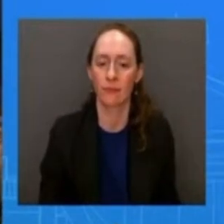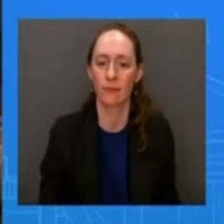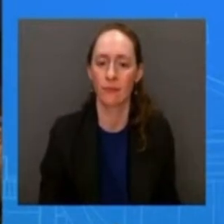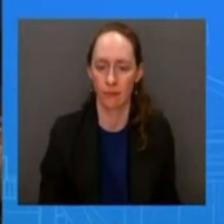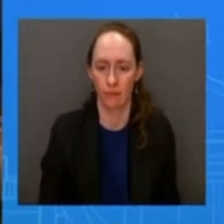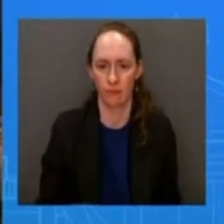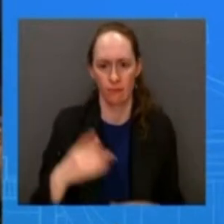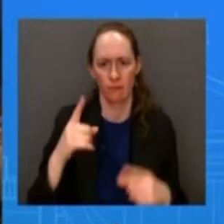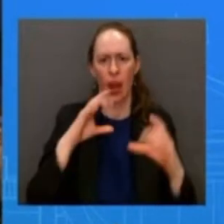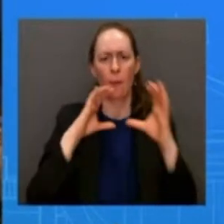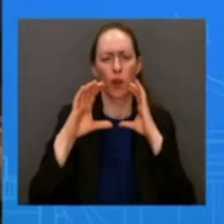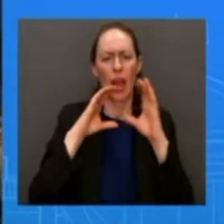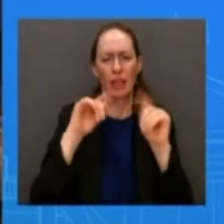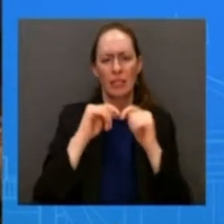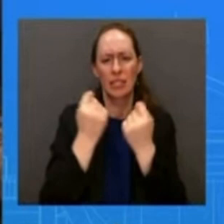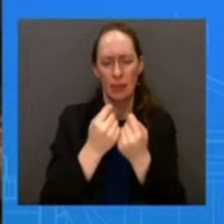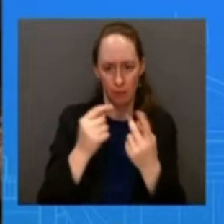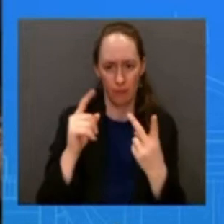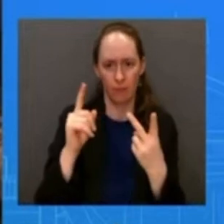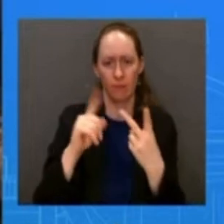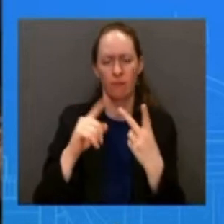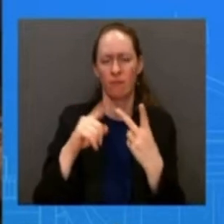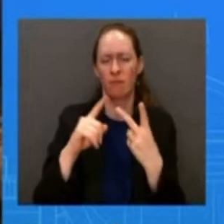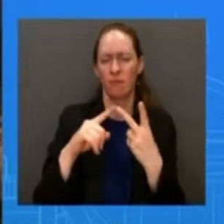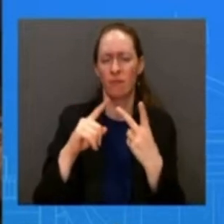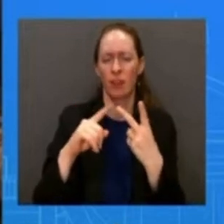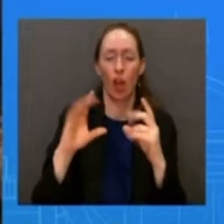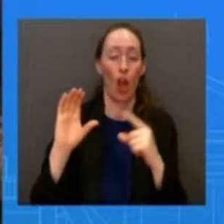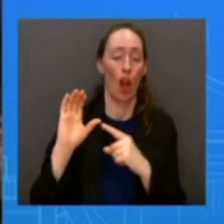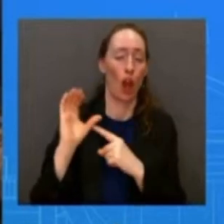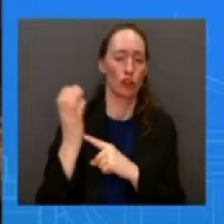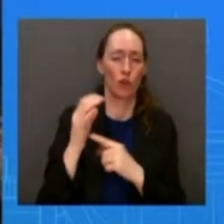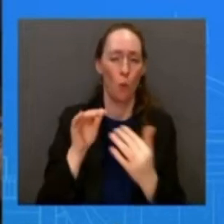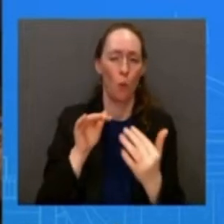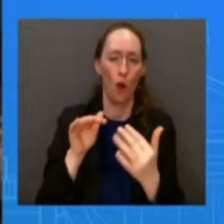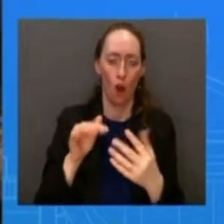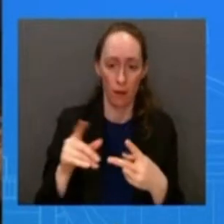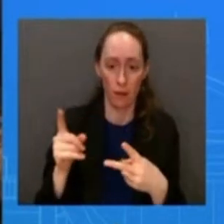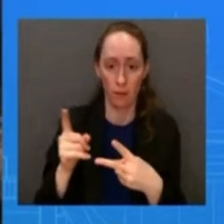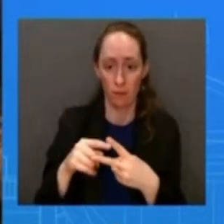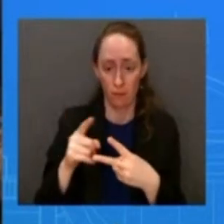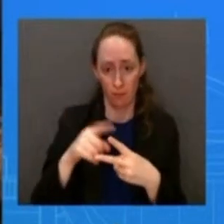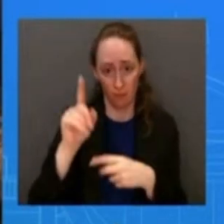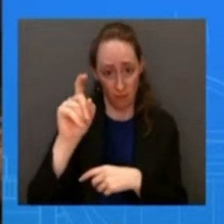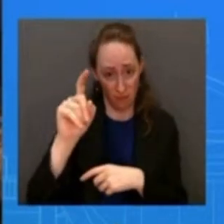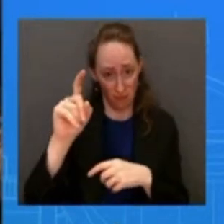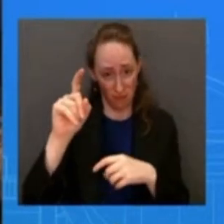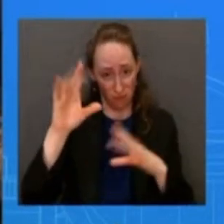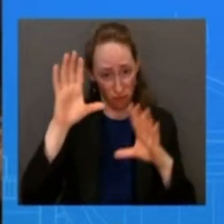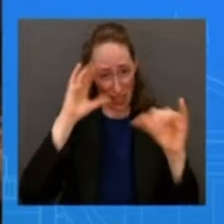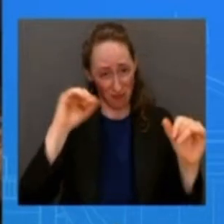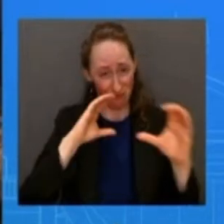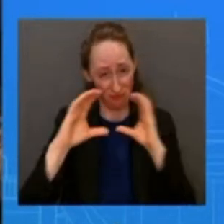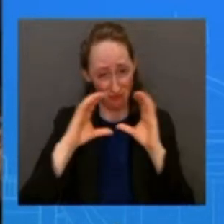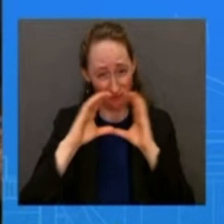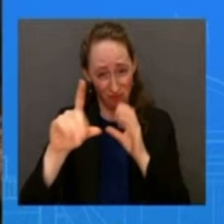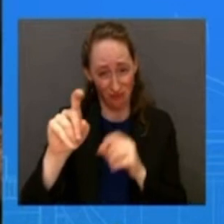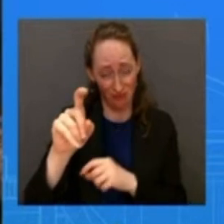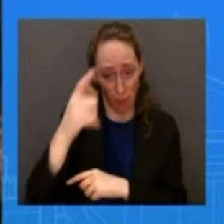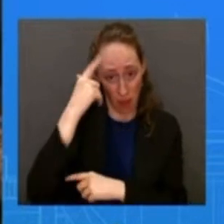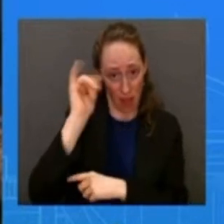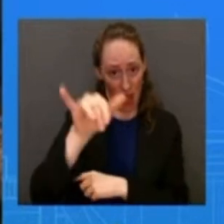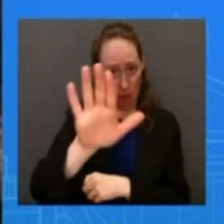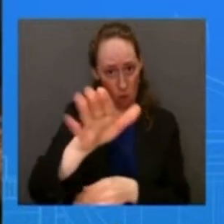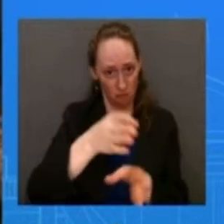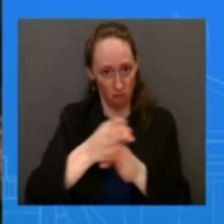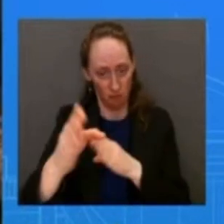where the president's communications are concerned and i'm asking you because you work on his communications team and you're a professional communicator um there is